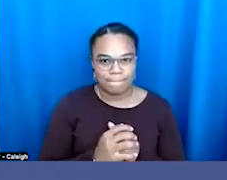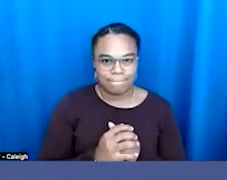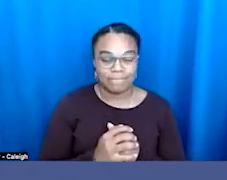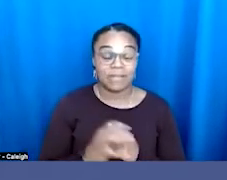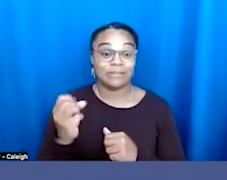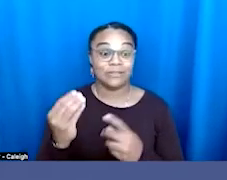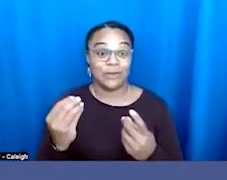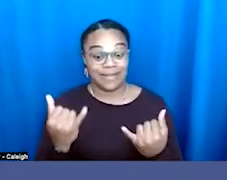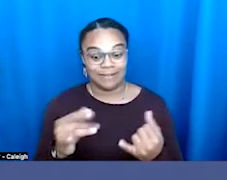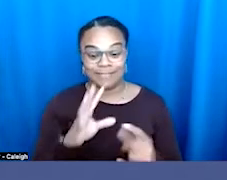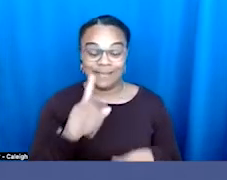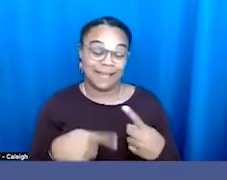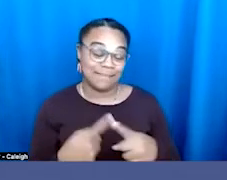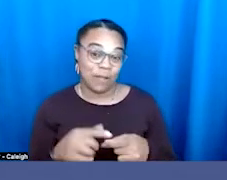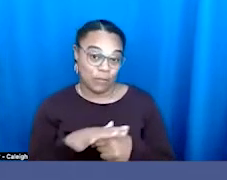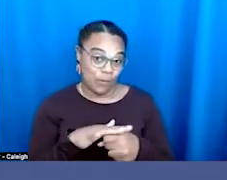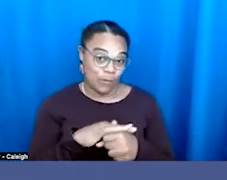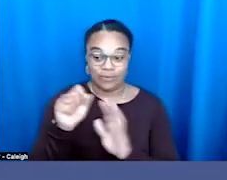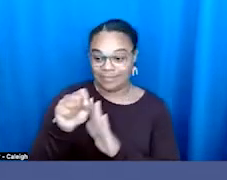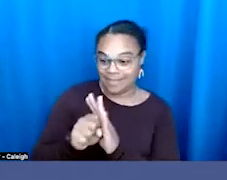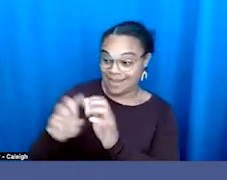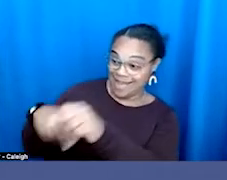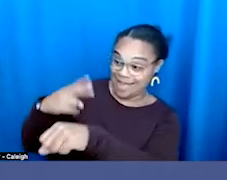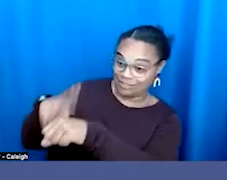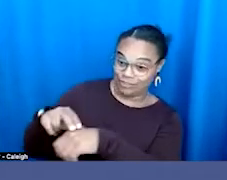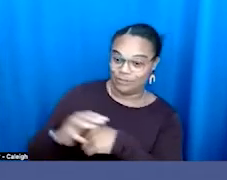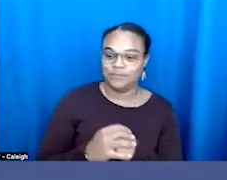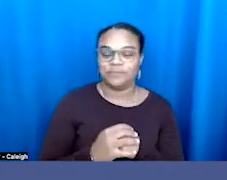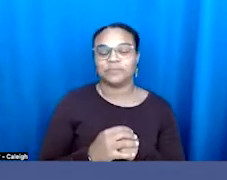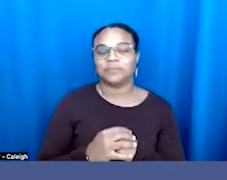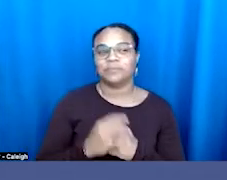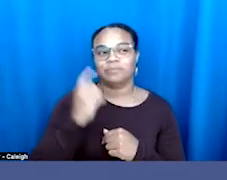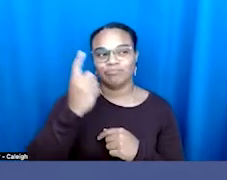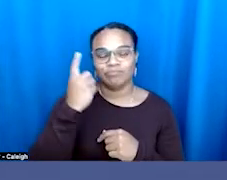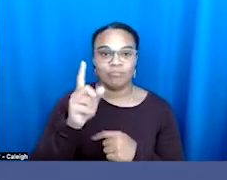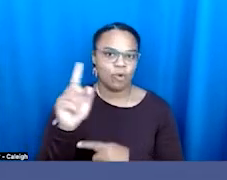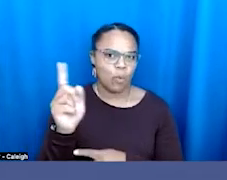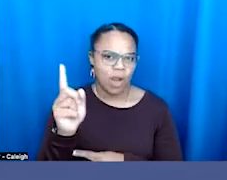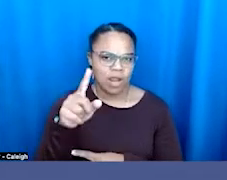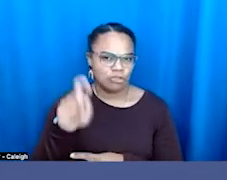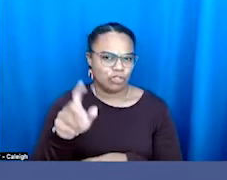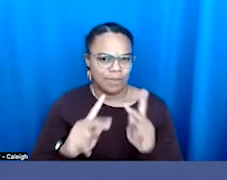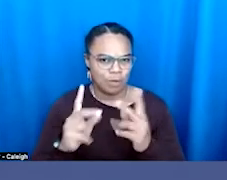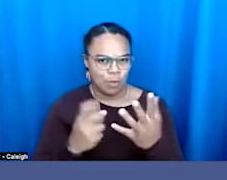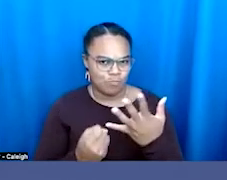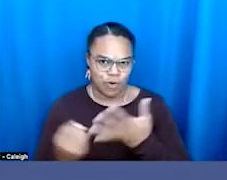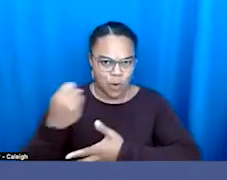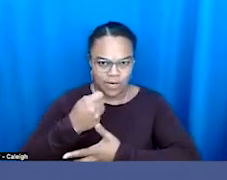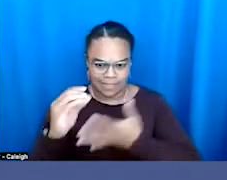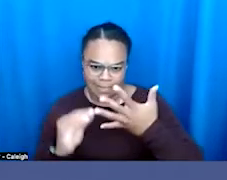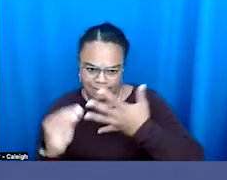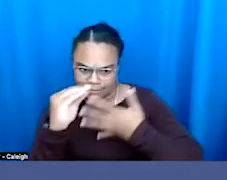local, state, and national, a question came in, what should people, where should people prioritize, right? There's often